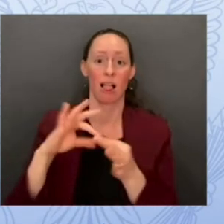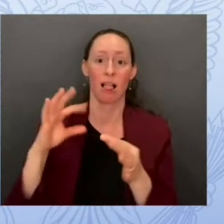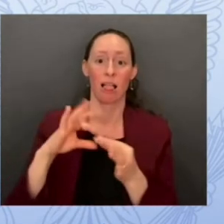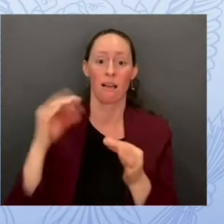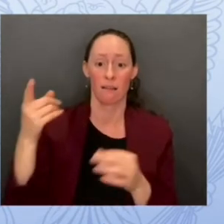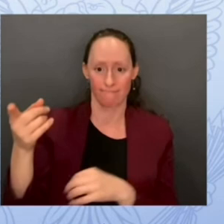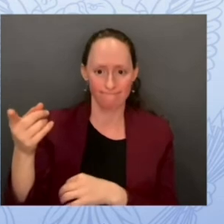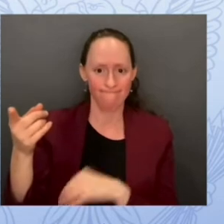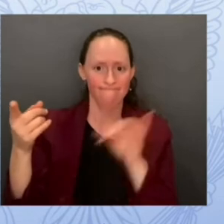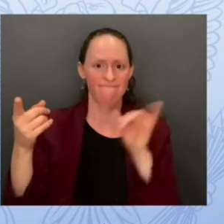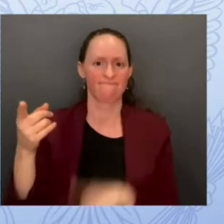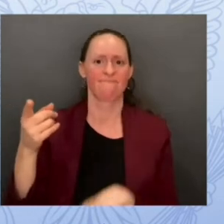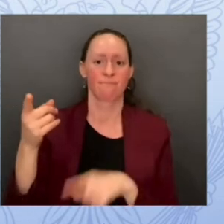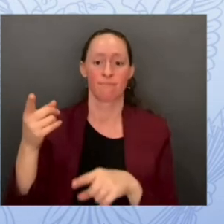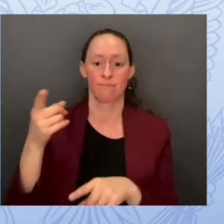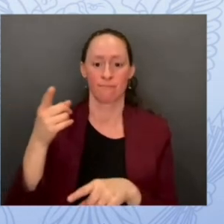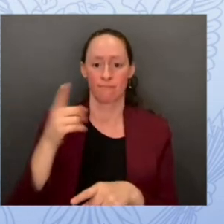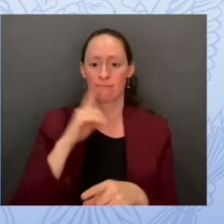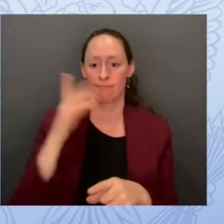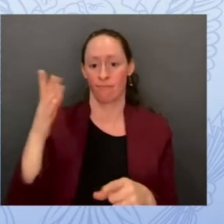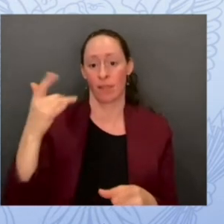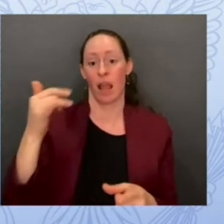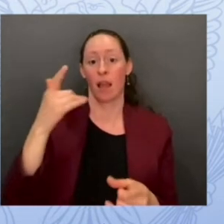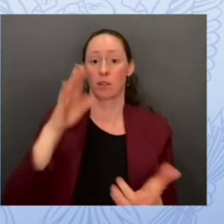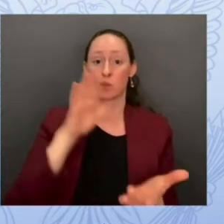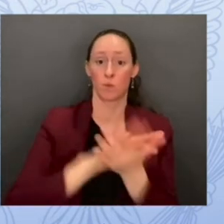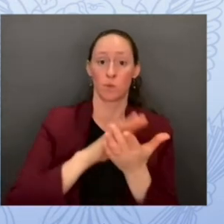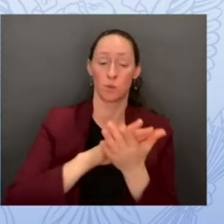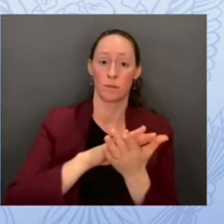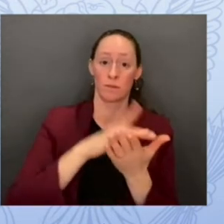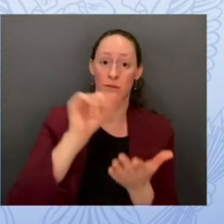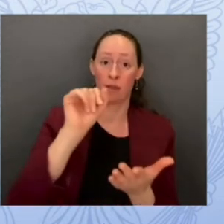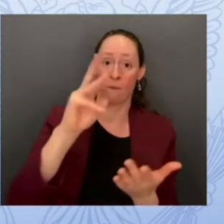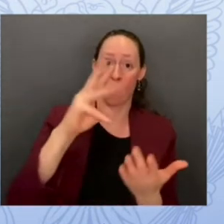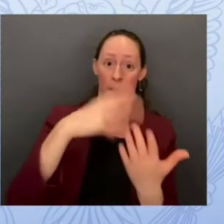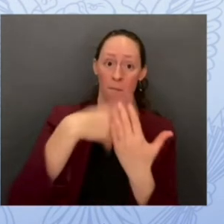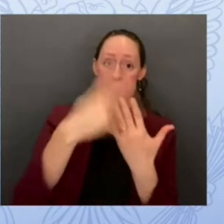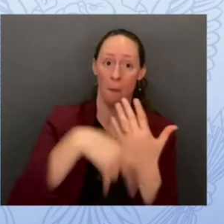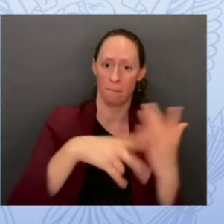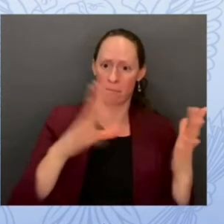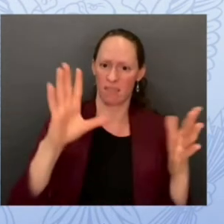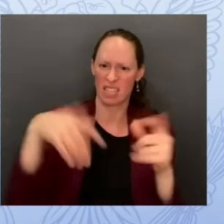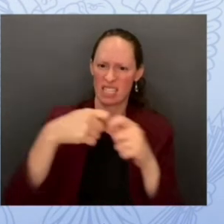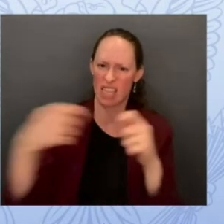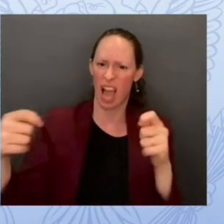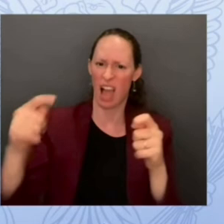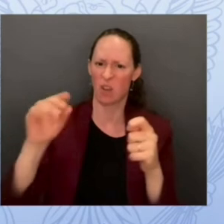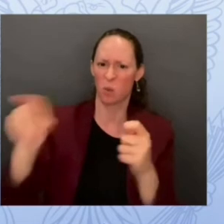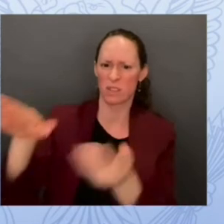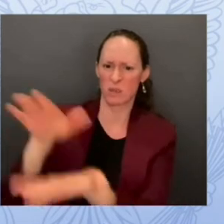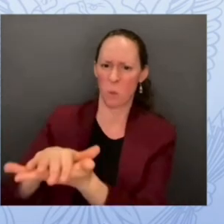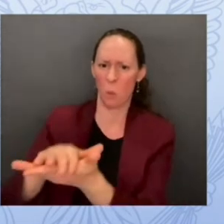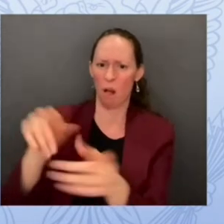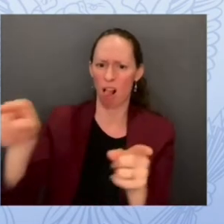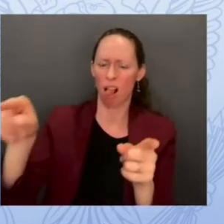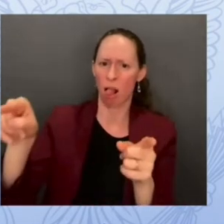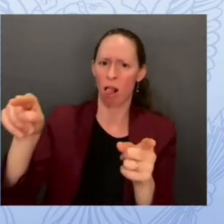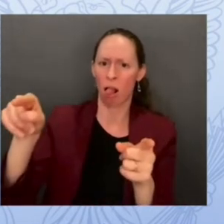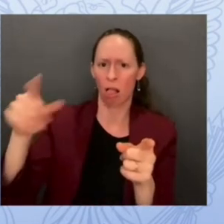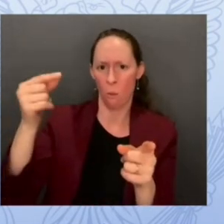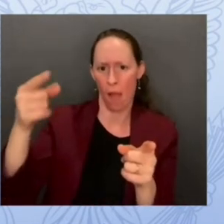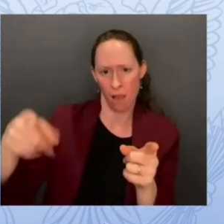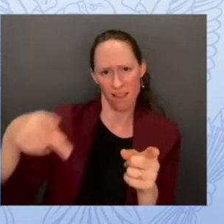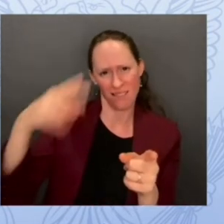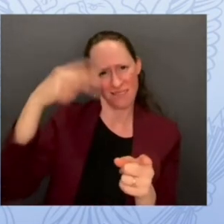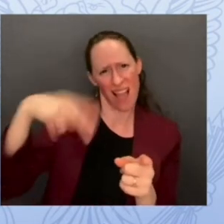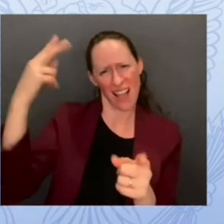demand you're buying software demand that it meet the highest security standards and i think the department of education and